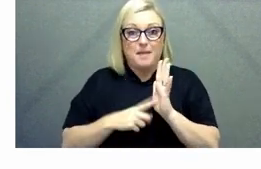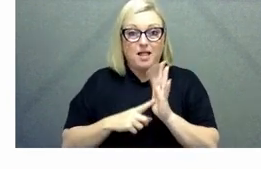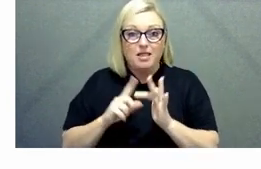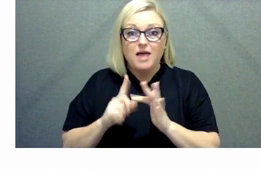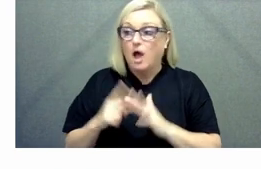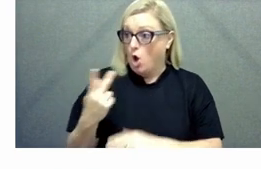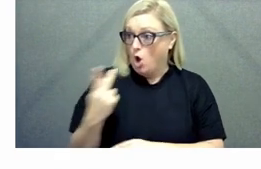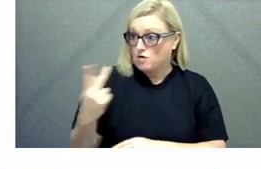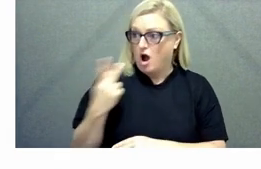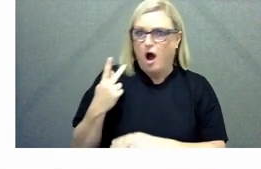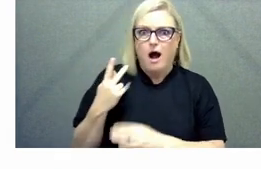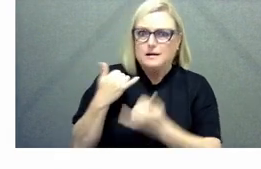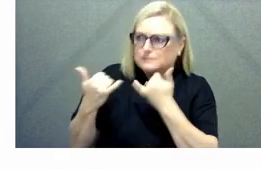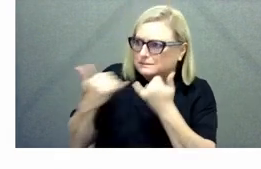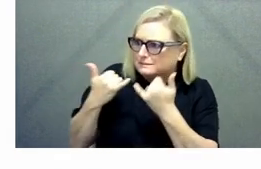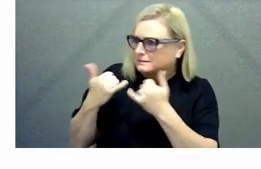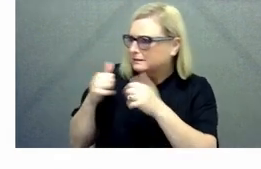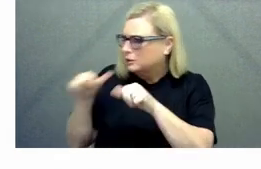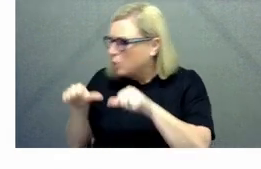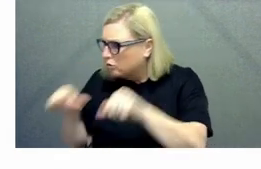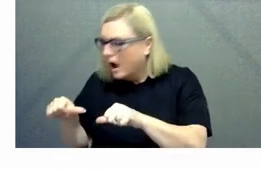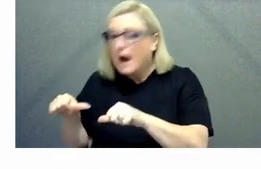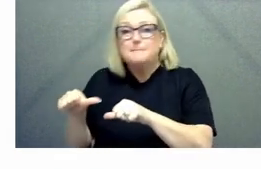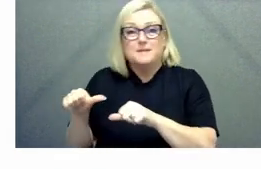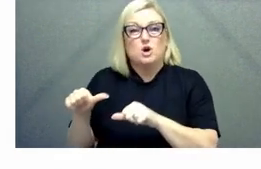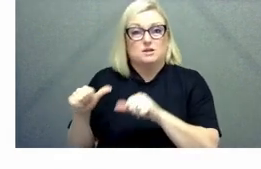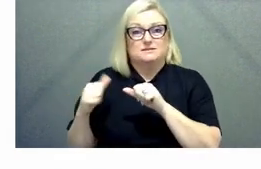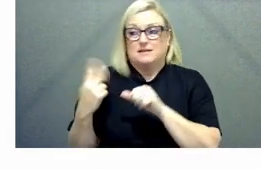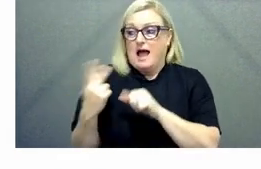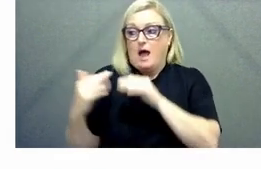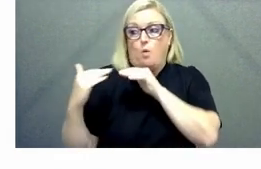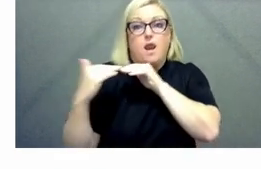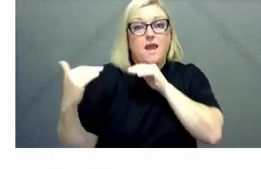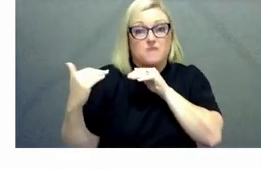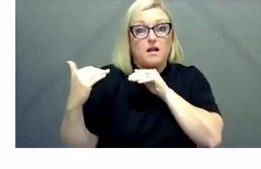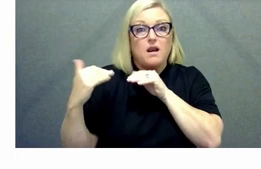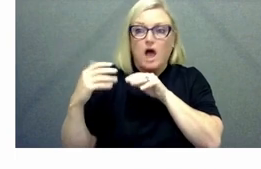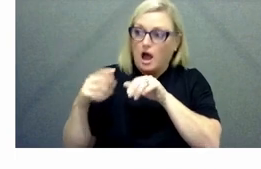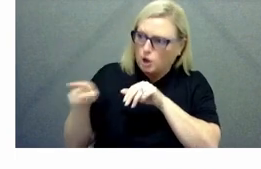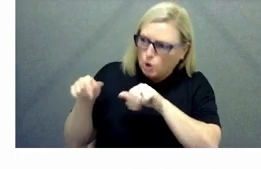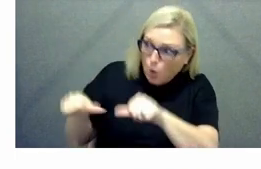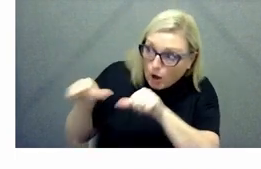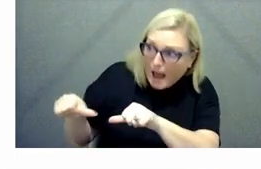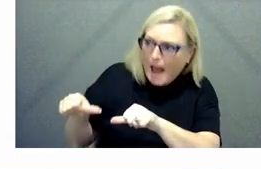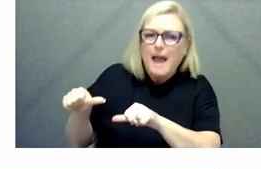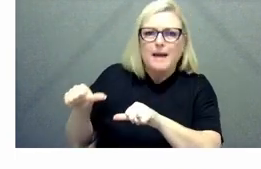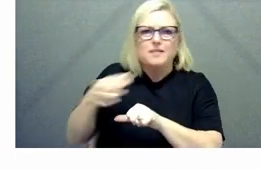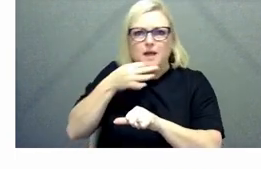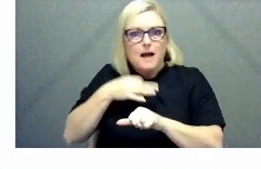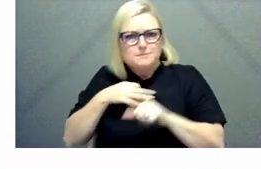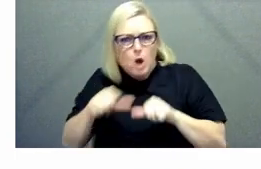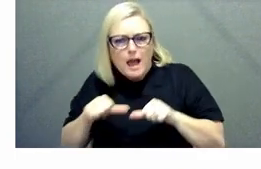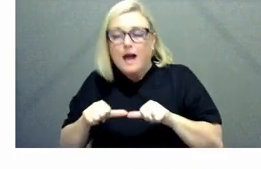um to make sure even at our level that we were okay as well as with our teams and i think it's just continued